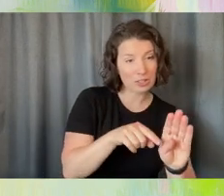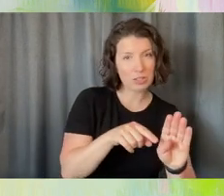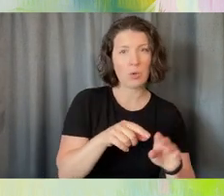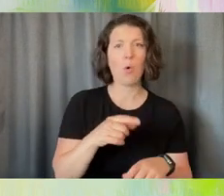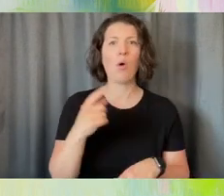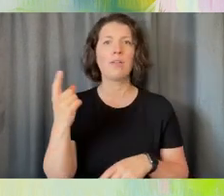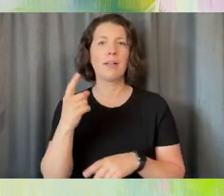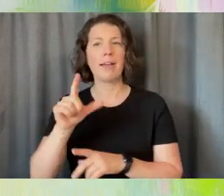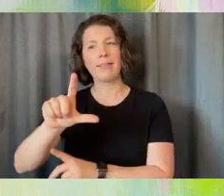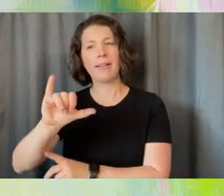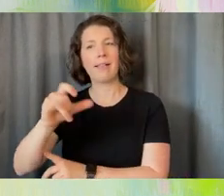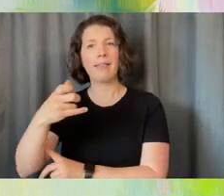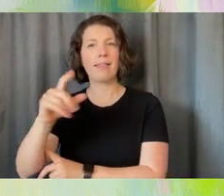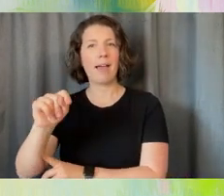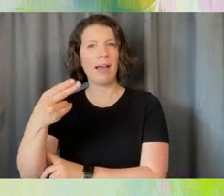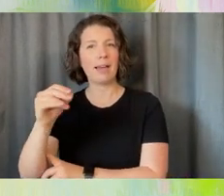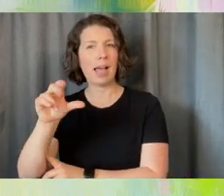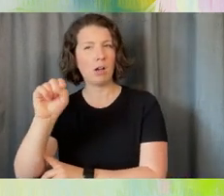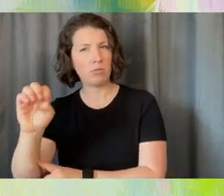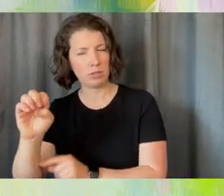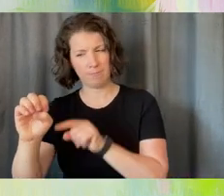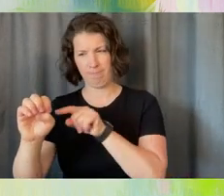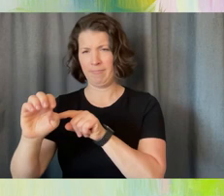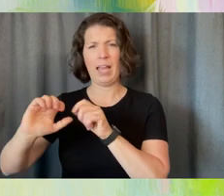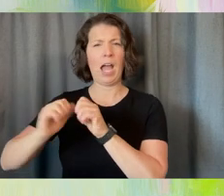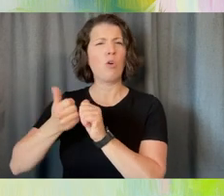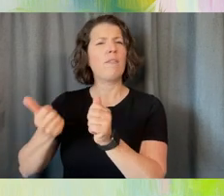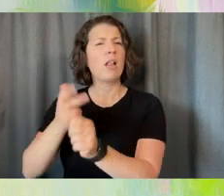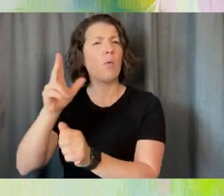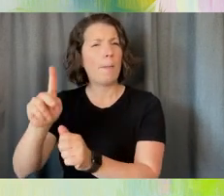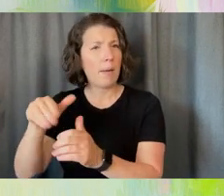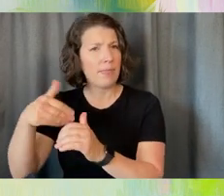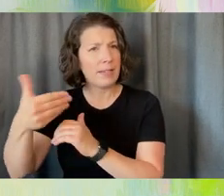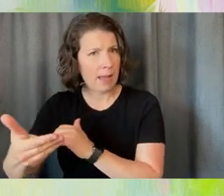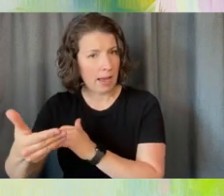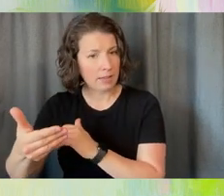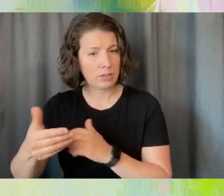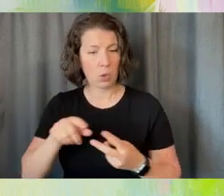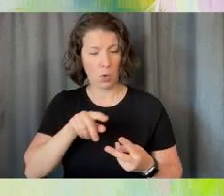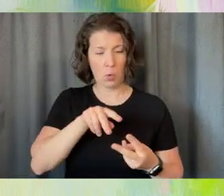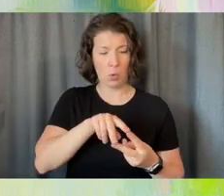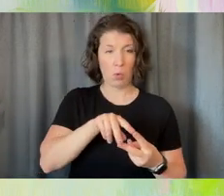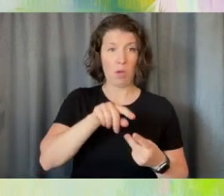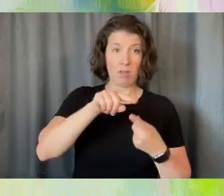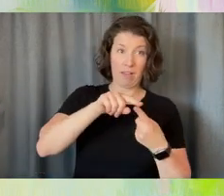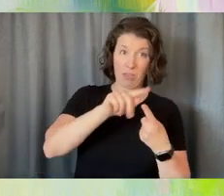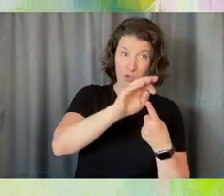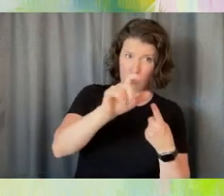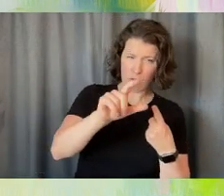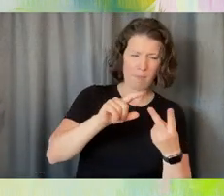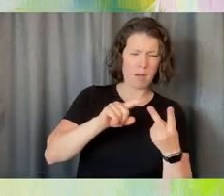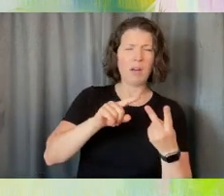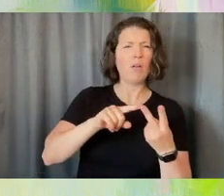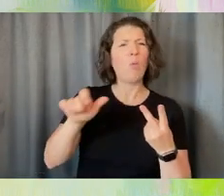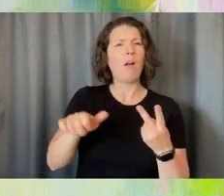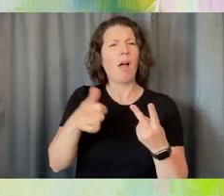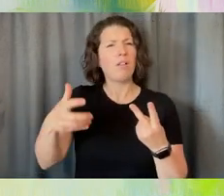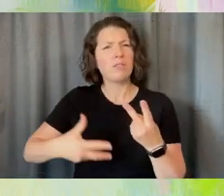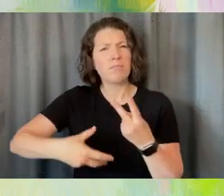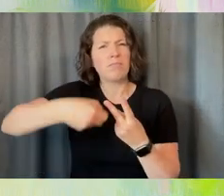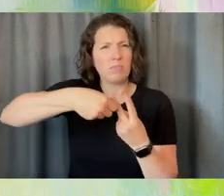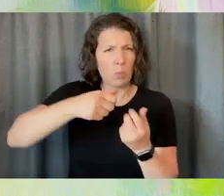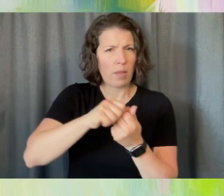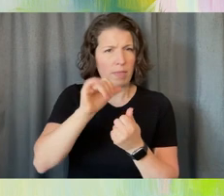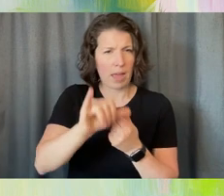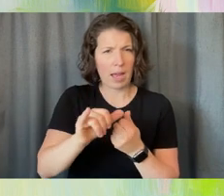like how do you follow up on that next step? So the tool was one part, but how you surround it was the other part. And I'll just mention before I ask